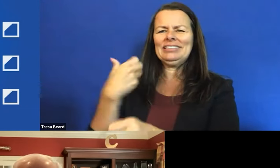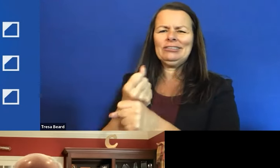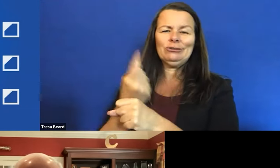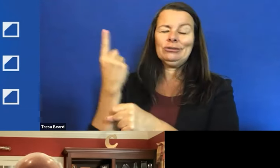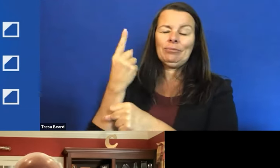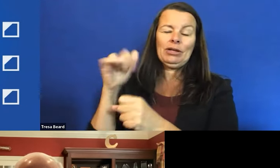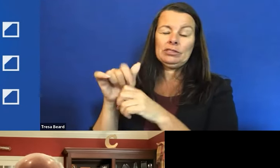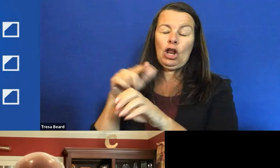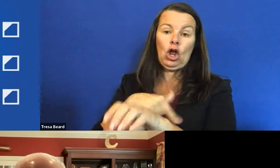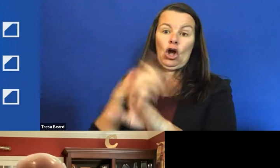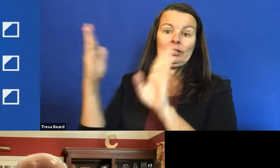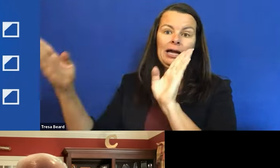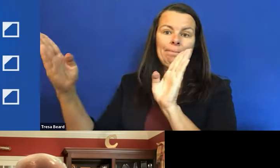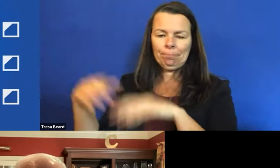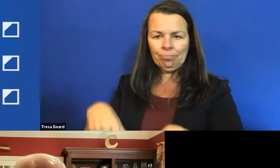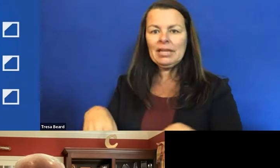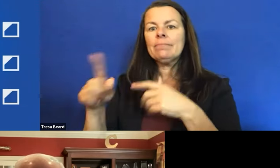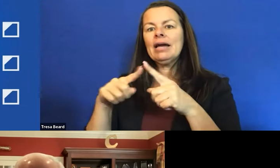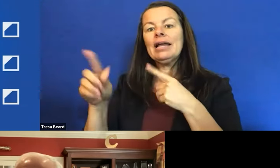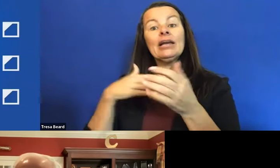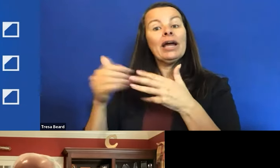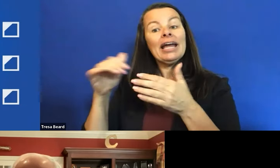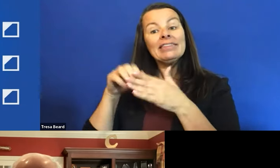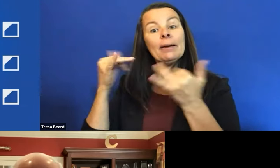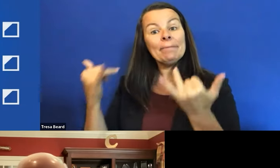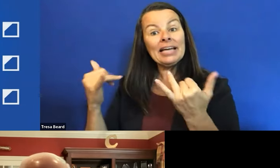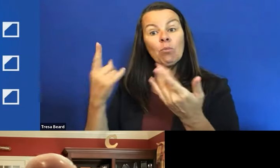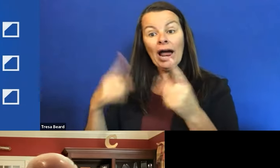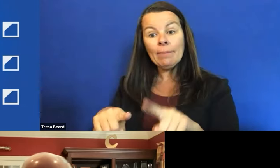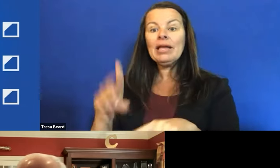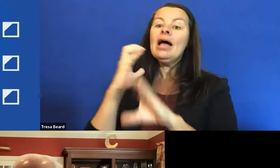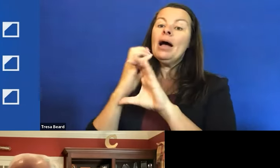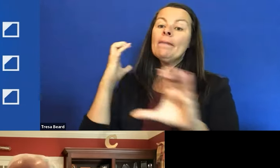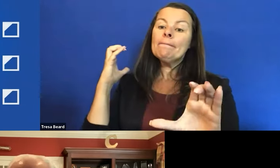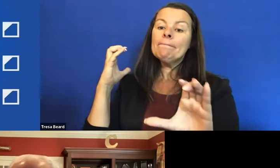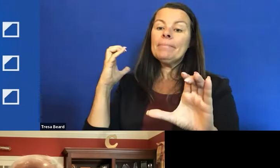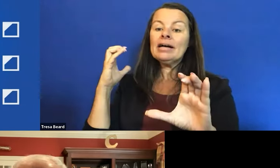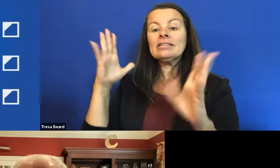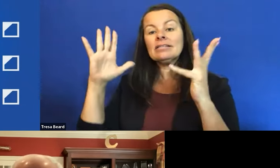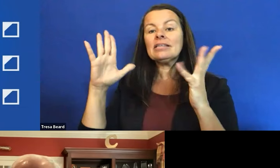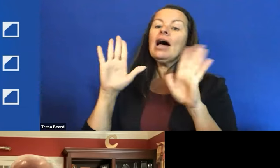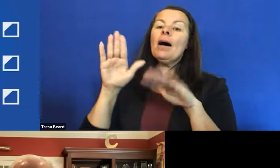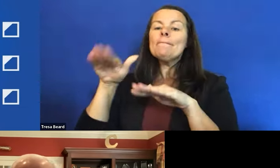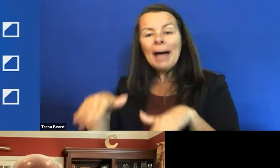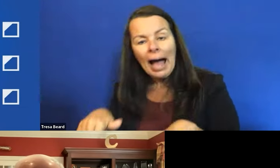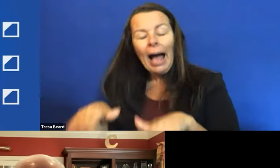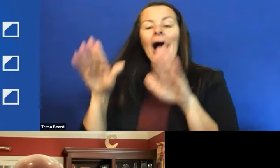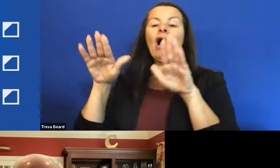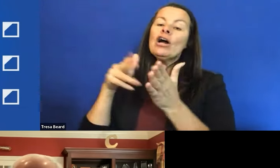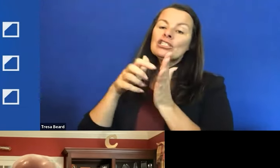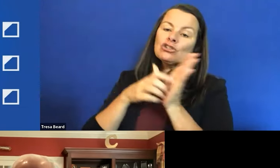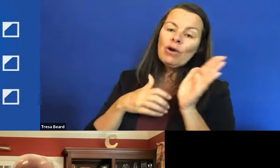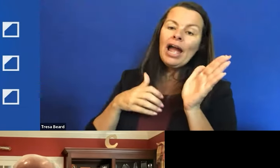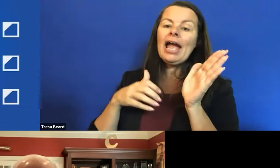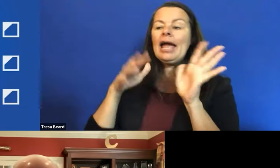long time. And in the meantime, what happened? Now buses bow and scrape and dance and do everything to permit the elderly,